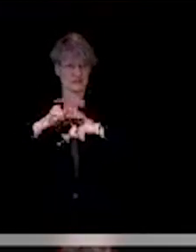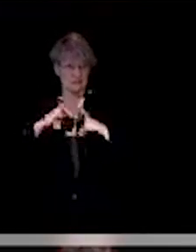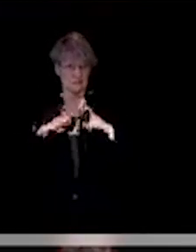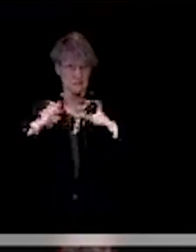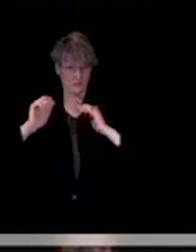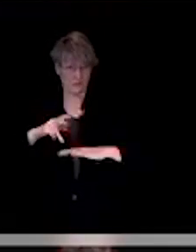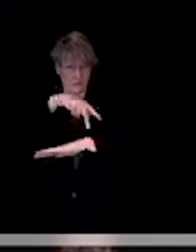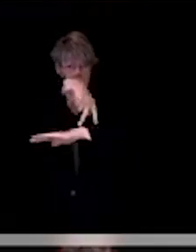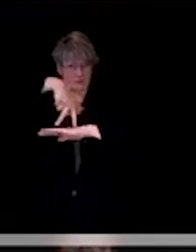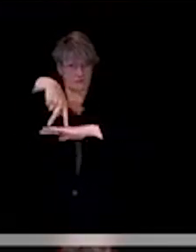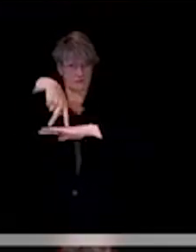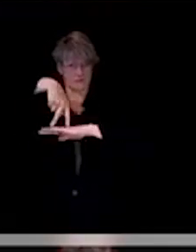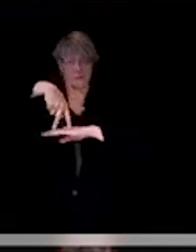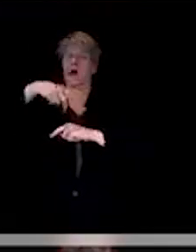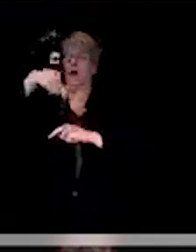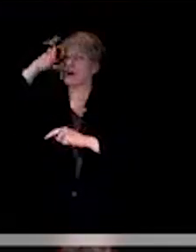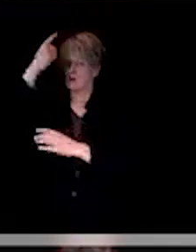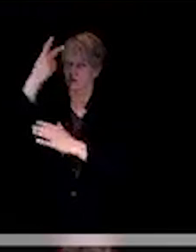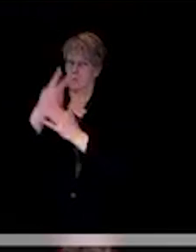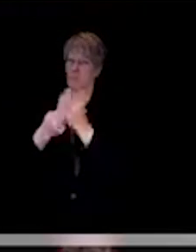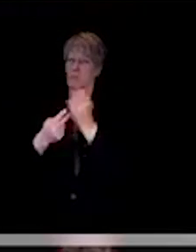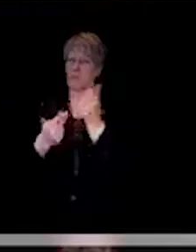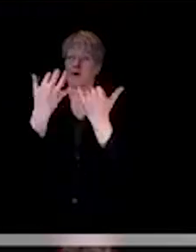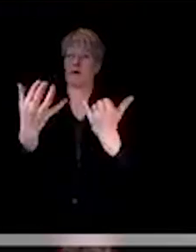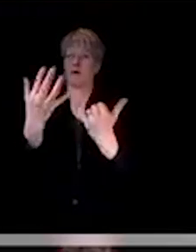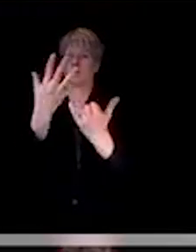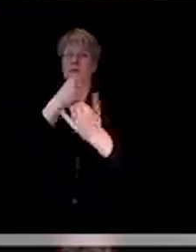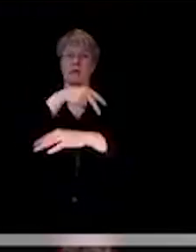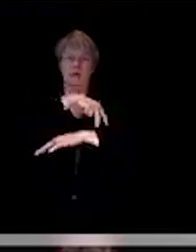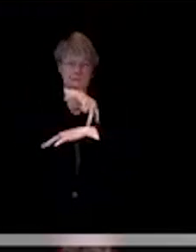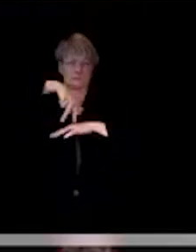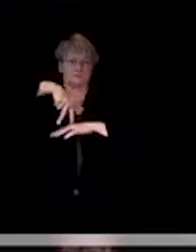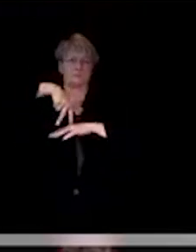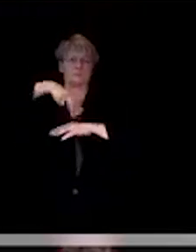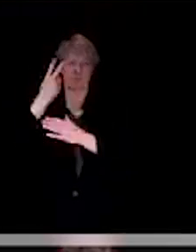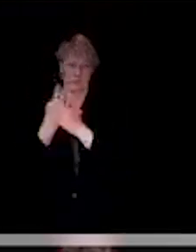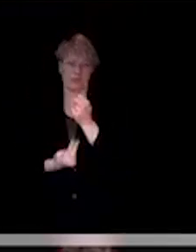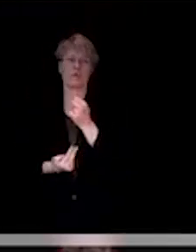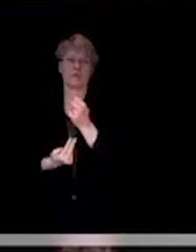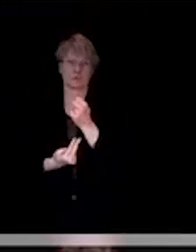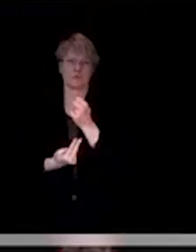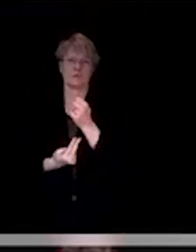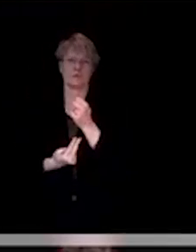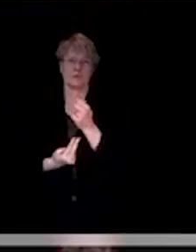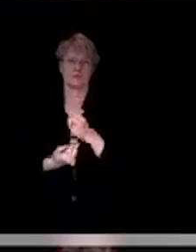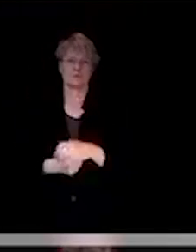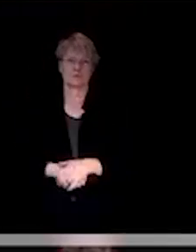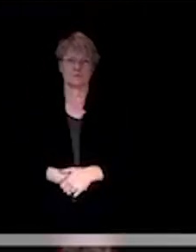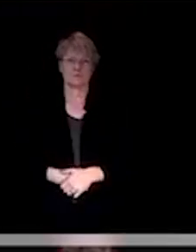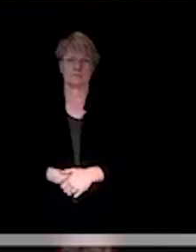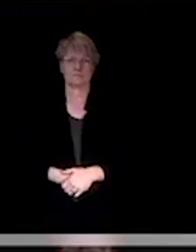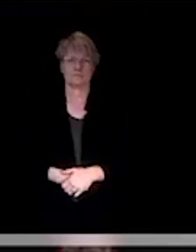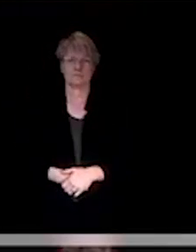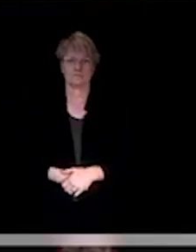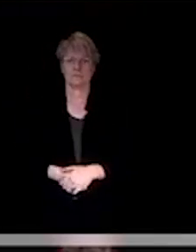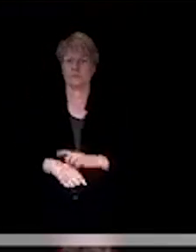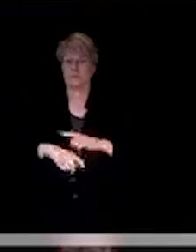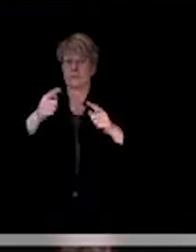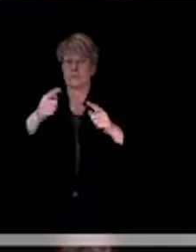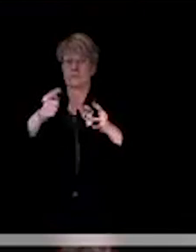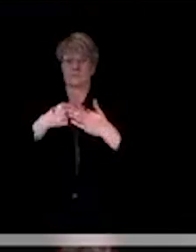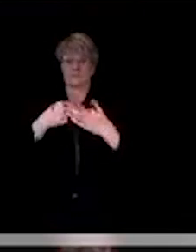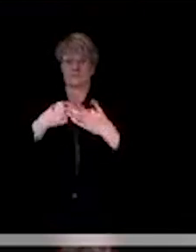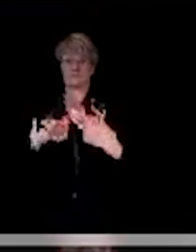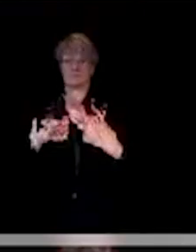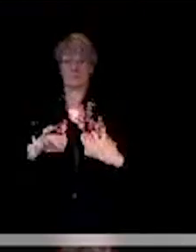Yeah, I think it would be for both because, you know, it goes both directions. And so, you know, I have not seen any preview or heard any